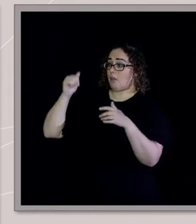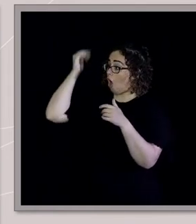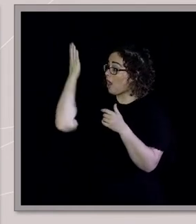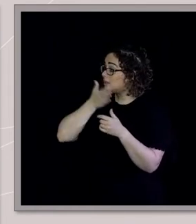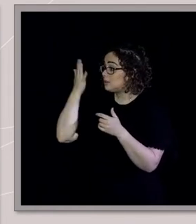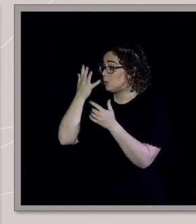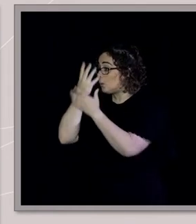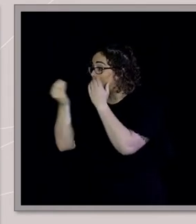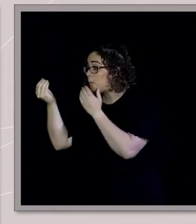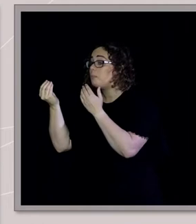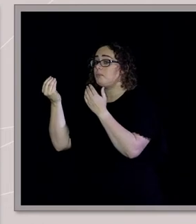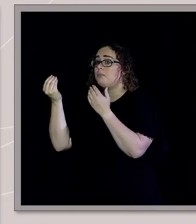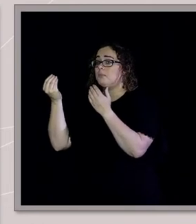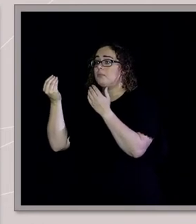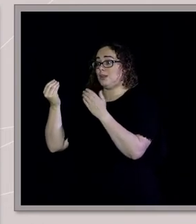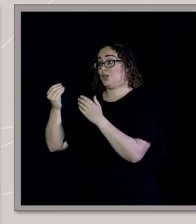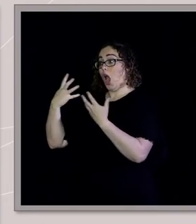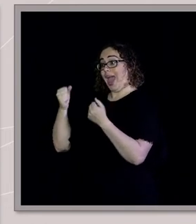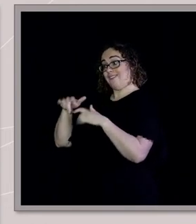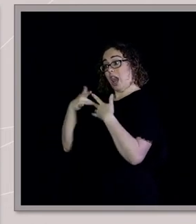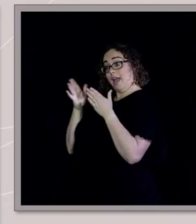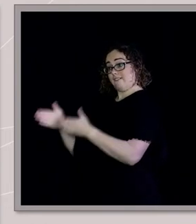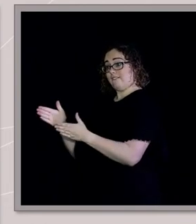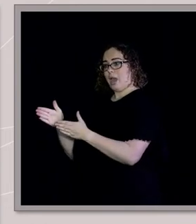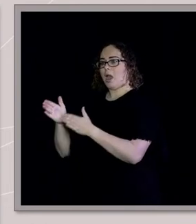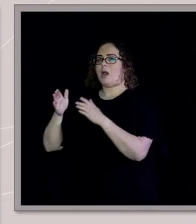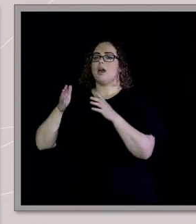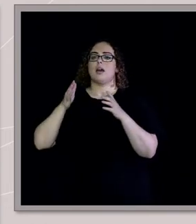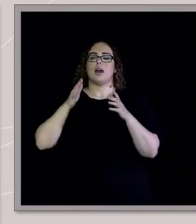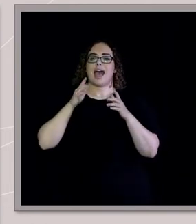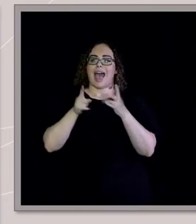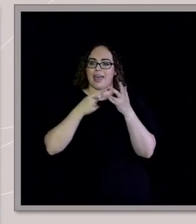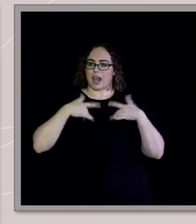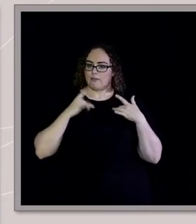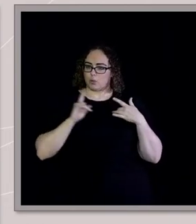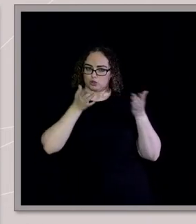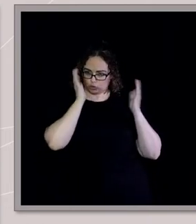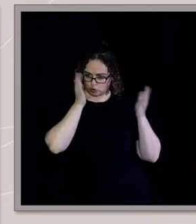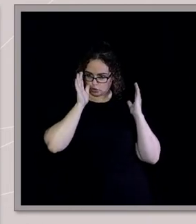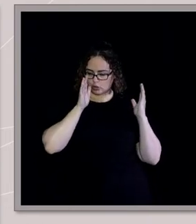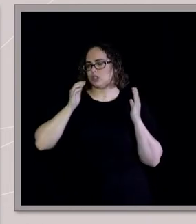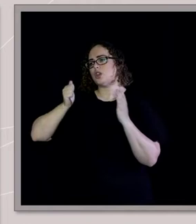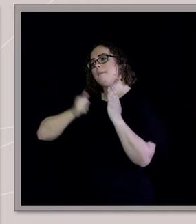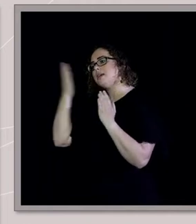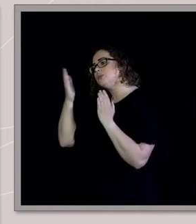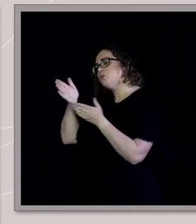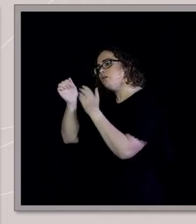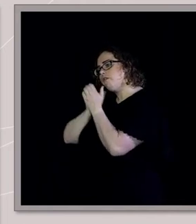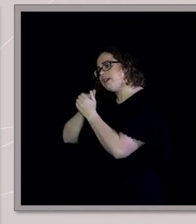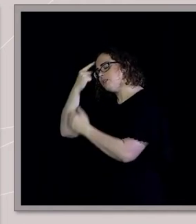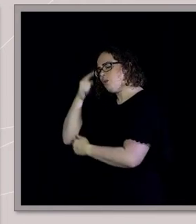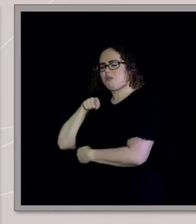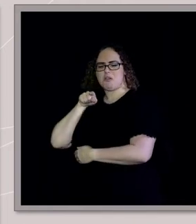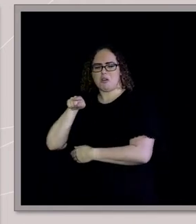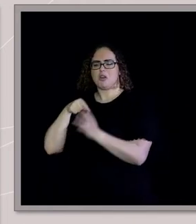super busy church life. So to my school friends, it's like, Tom's kind of normal, but yeah, his family's pretty religious. And that was about